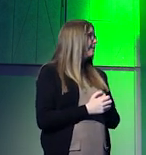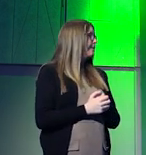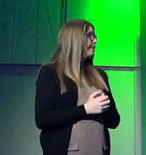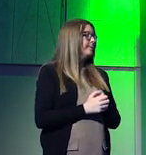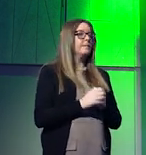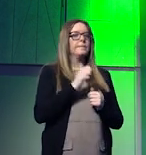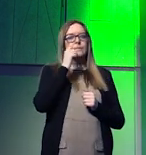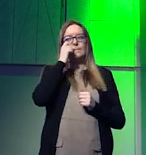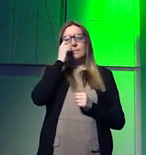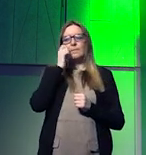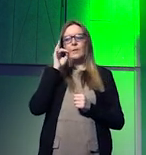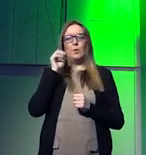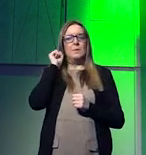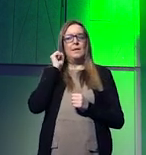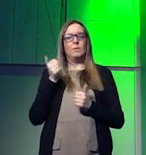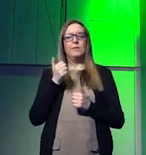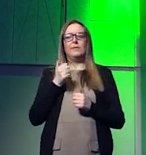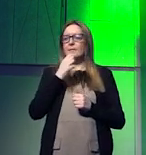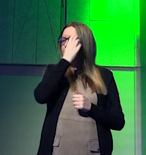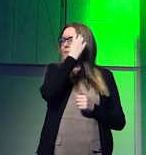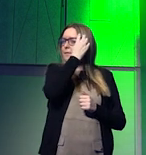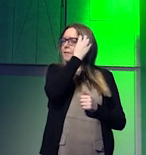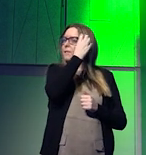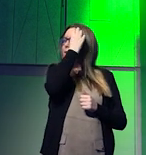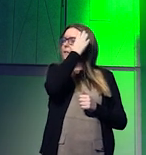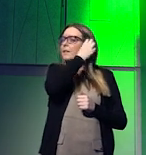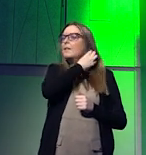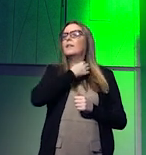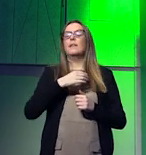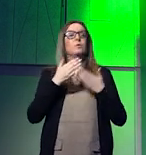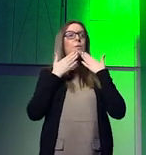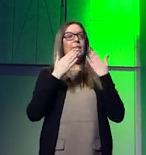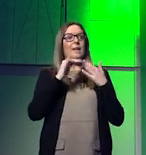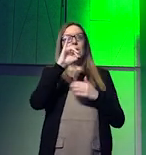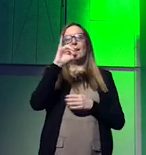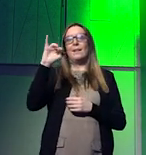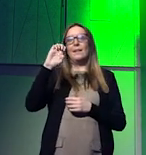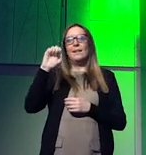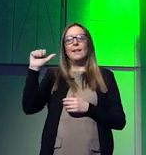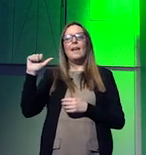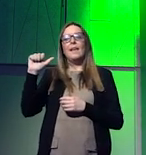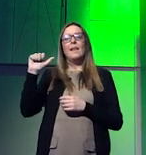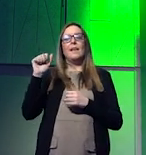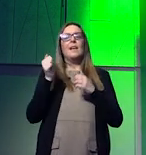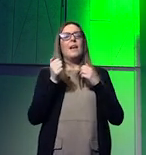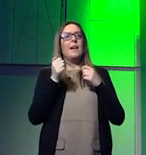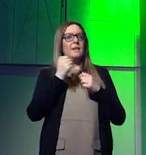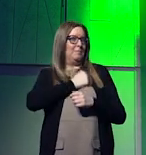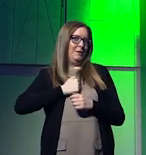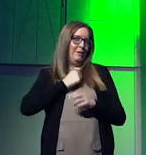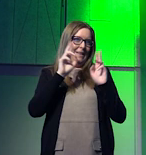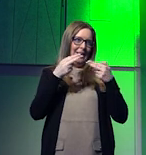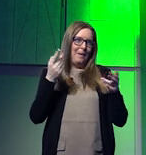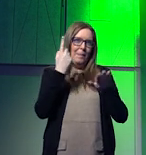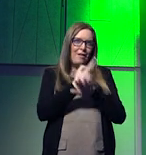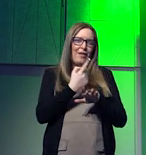thank you so much i'm really glad to be back and thank you to the iiea and esb for inviting me i'm sorry that i can't be